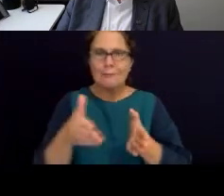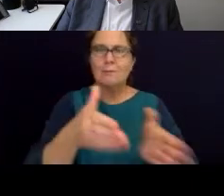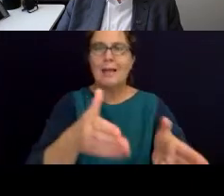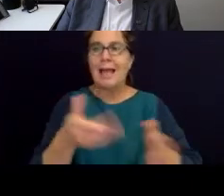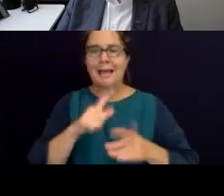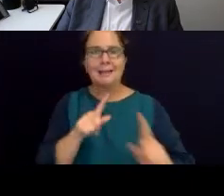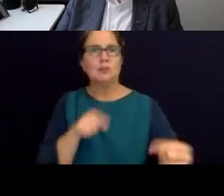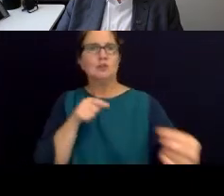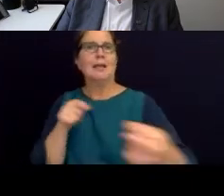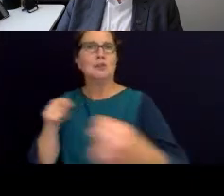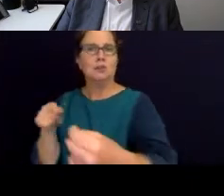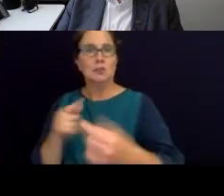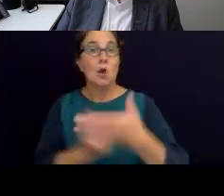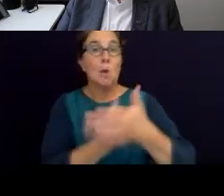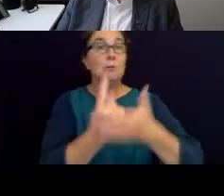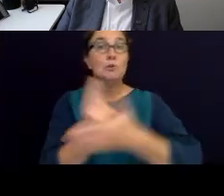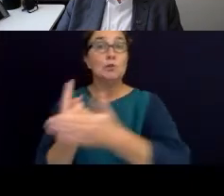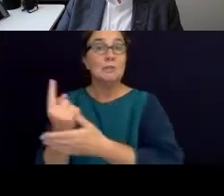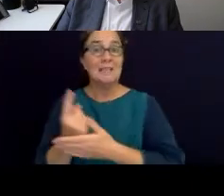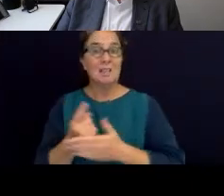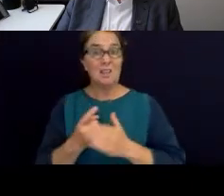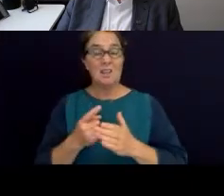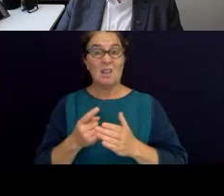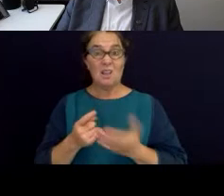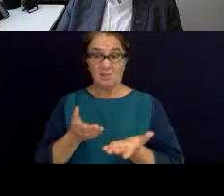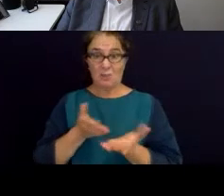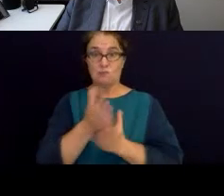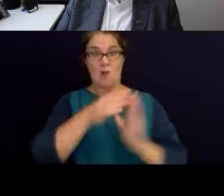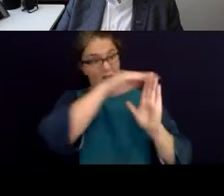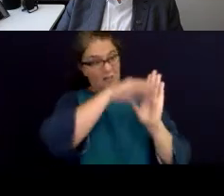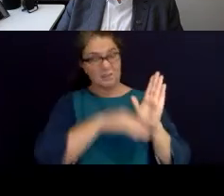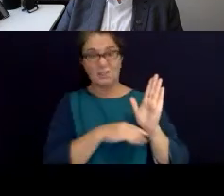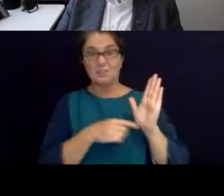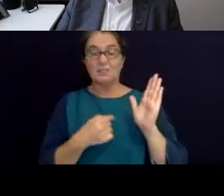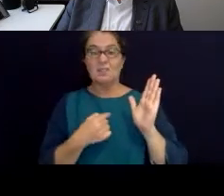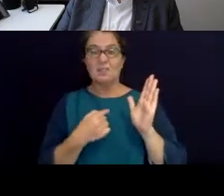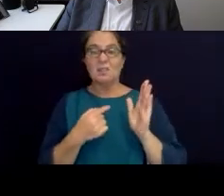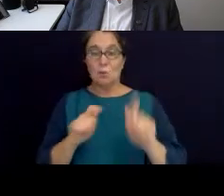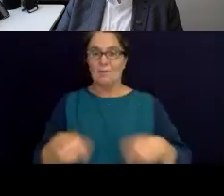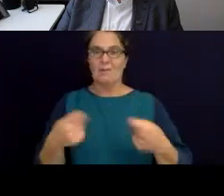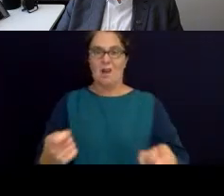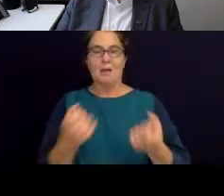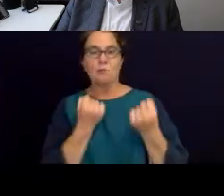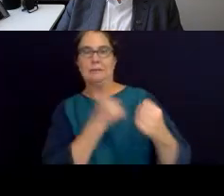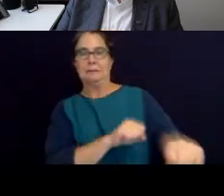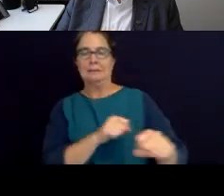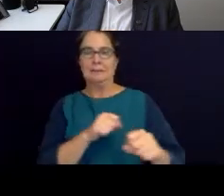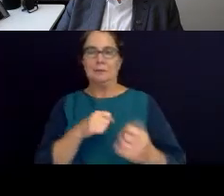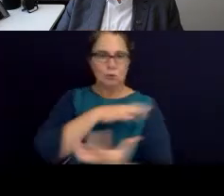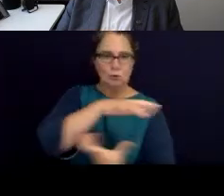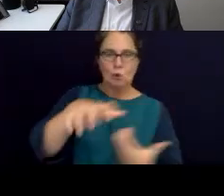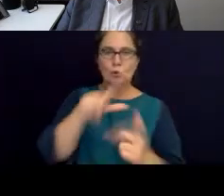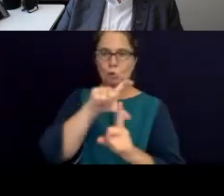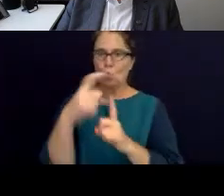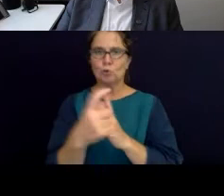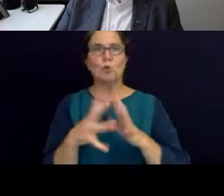new rights create for protecting the social, cultural and natural values of rivers. A few years ago now, she